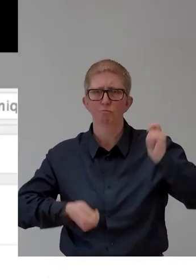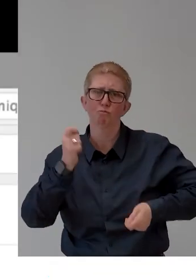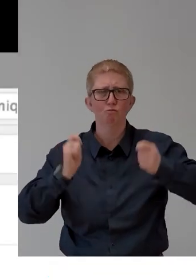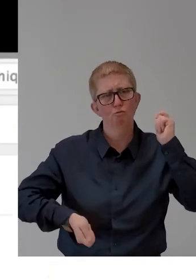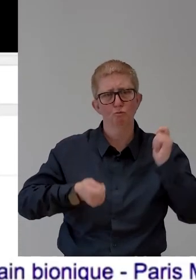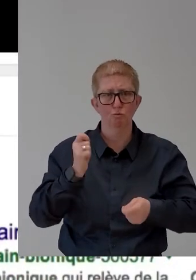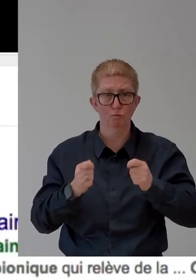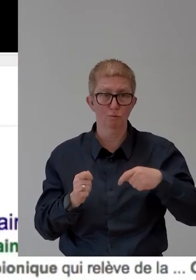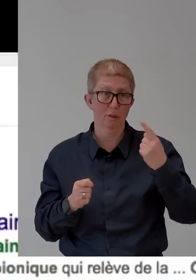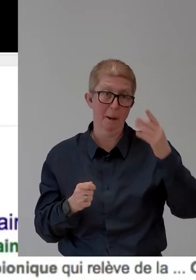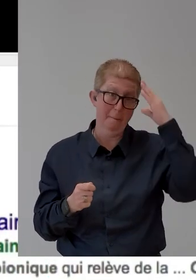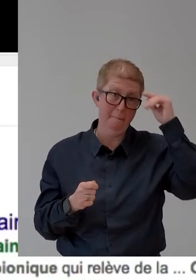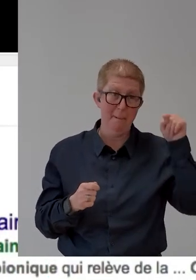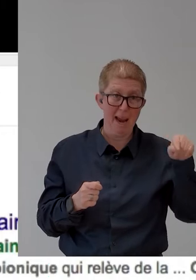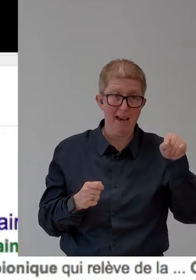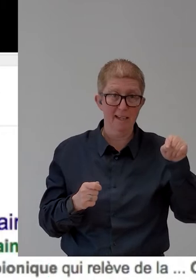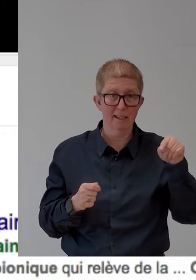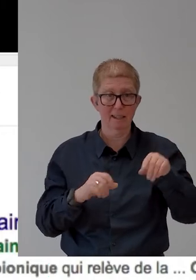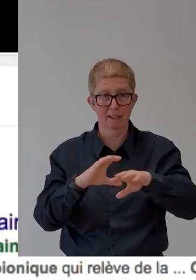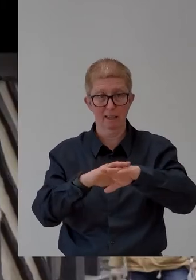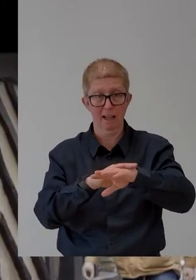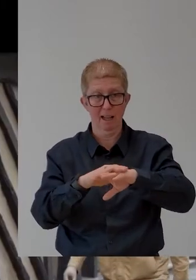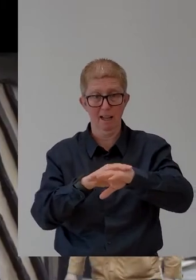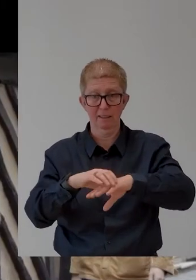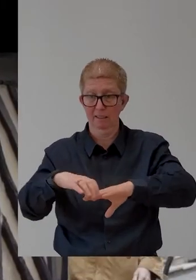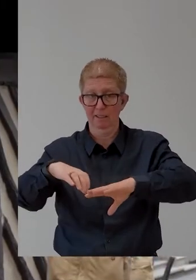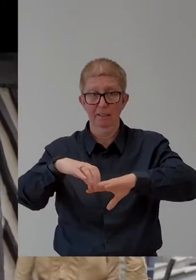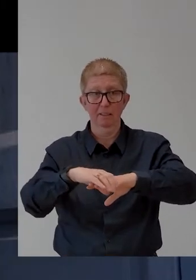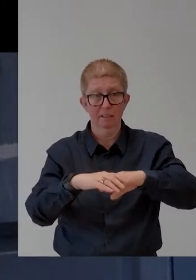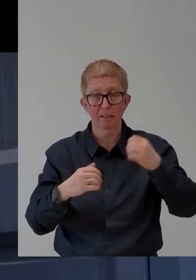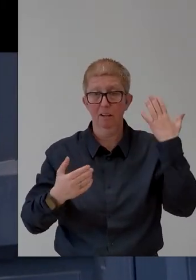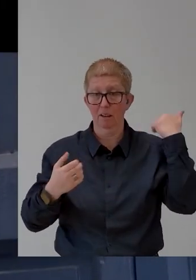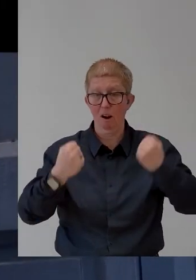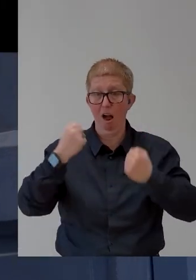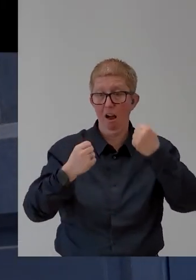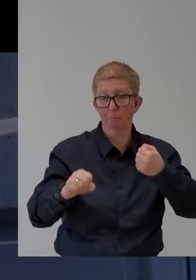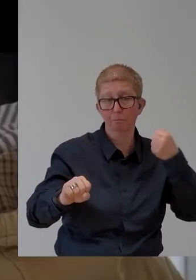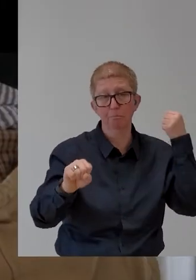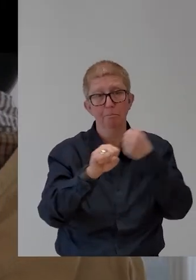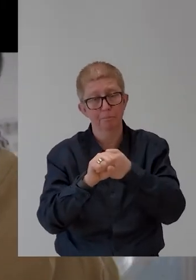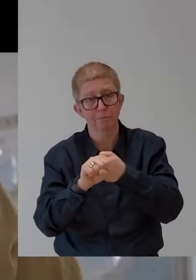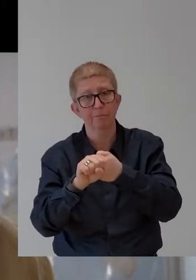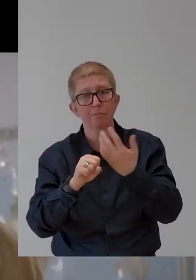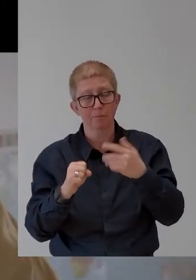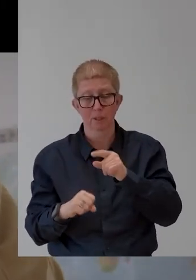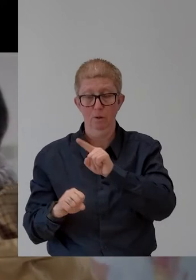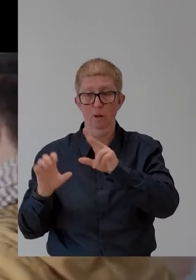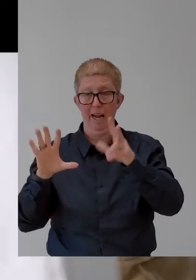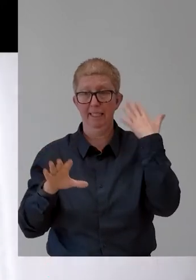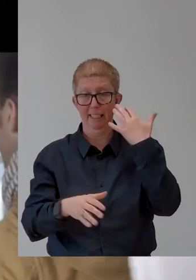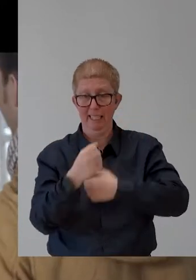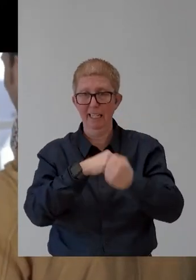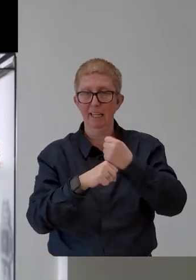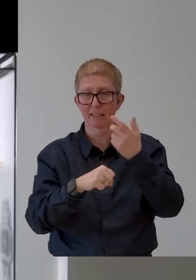he explains that he lost his right arm when he was 18. He demonstrates how he can move the fingers and Google something on the